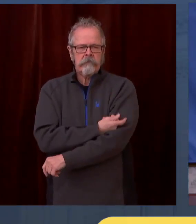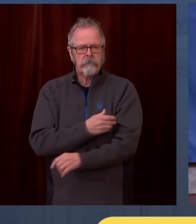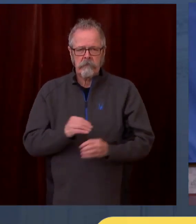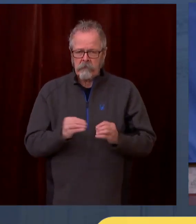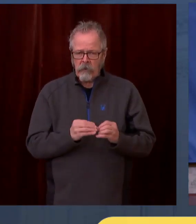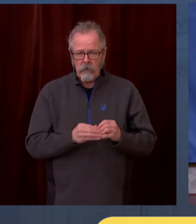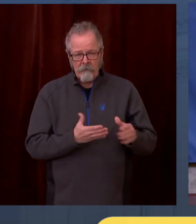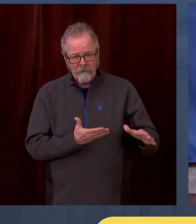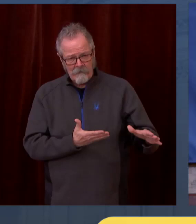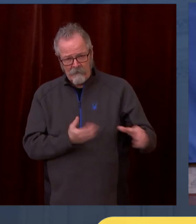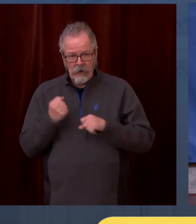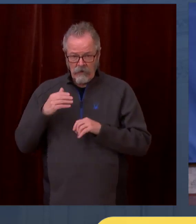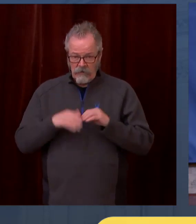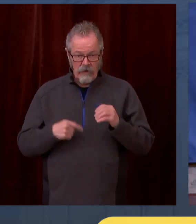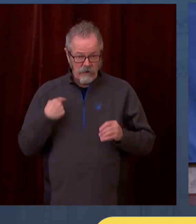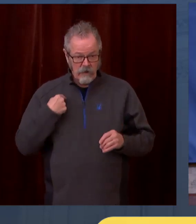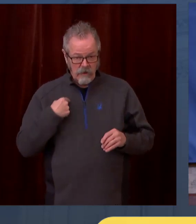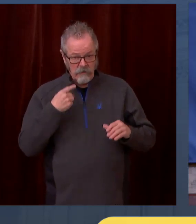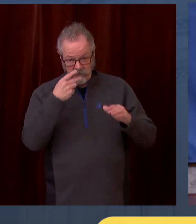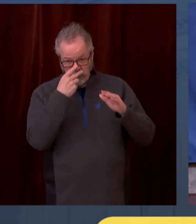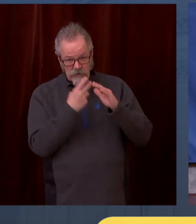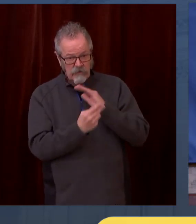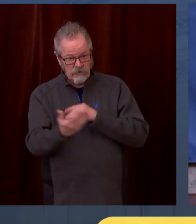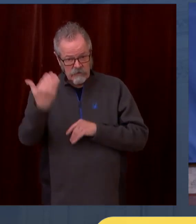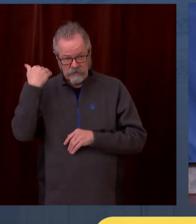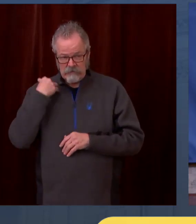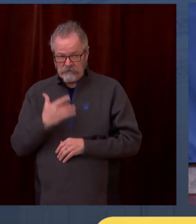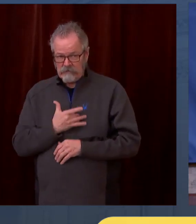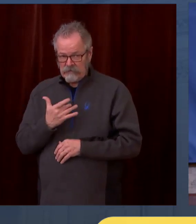life-saving drug first to those who need it most.